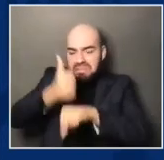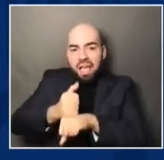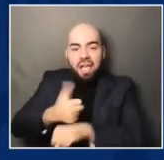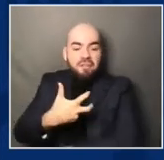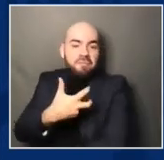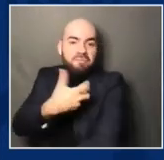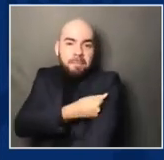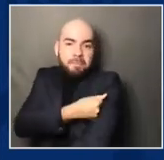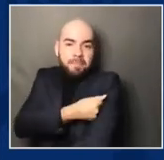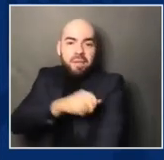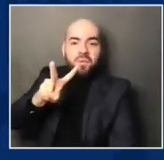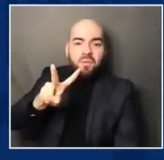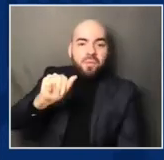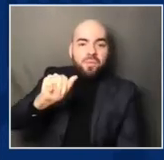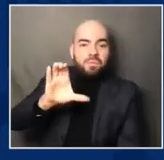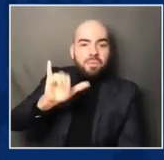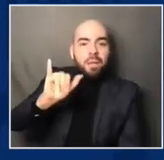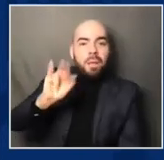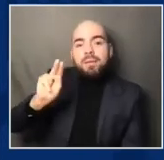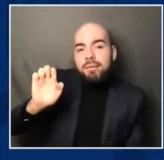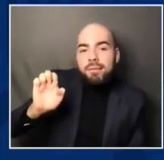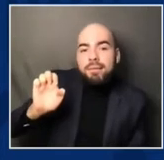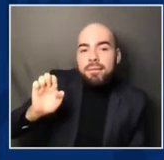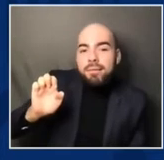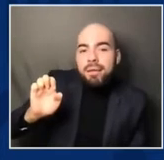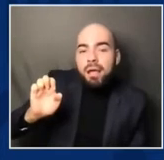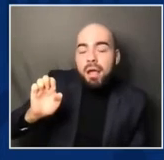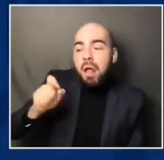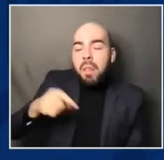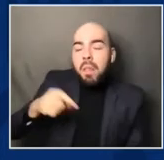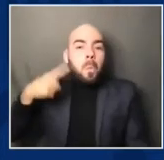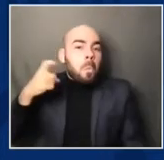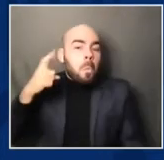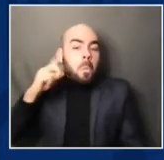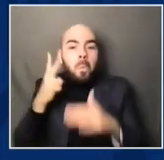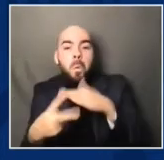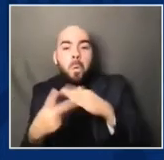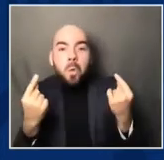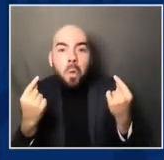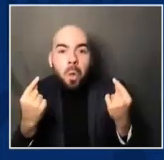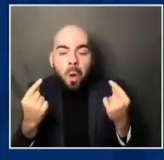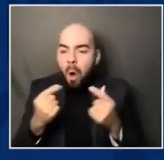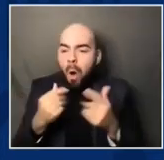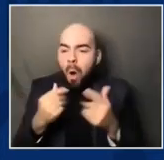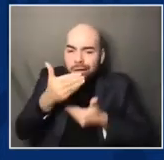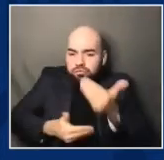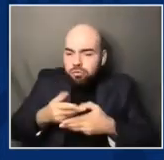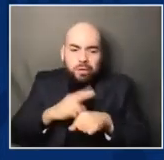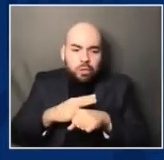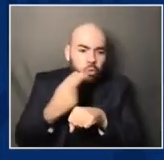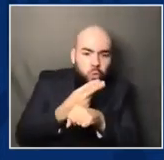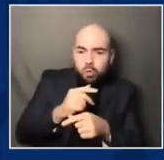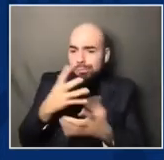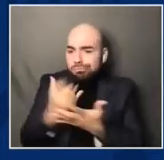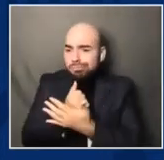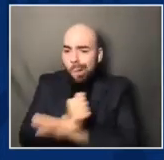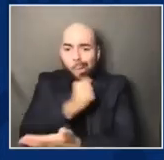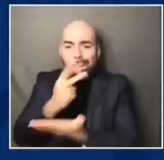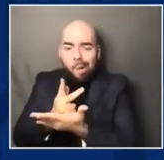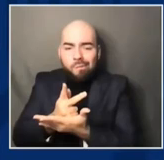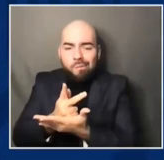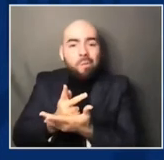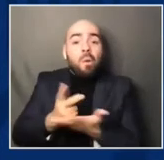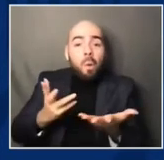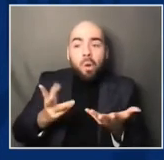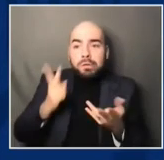expectation is that the FDA will run a process of views and approvals. The process must also be grounded